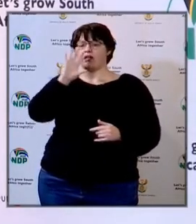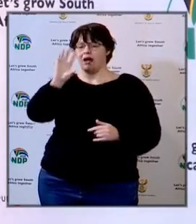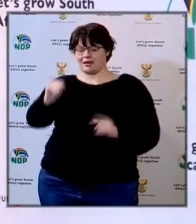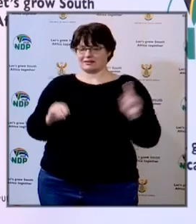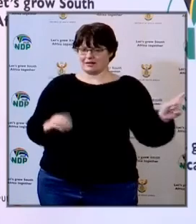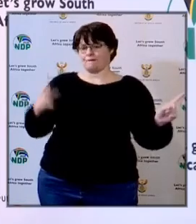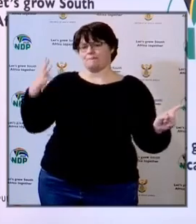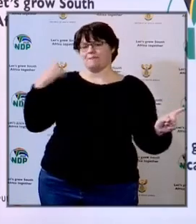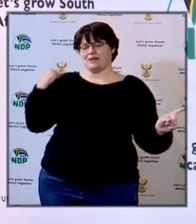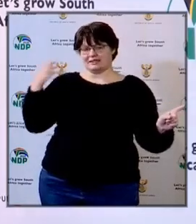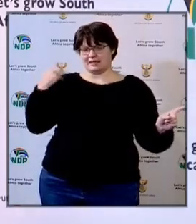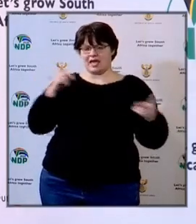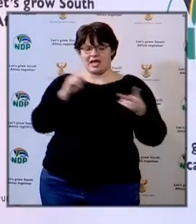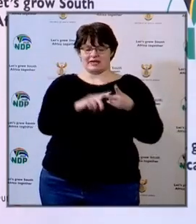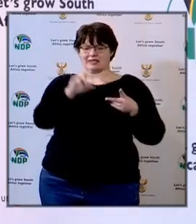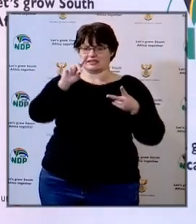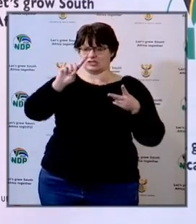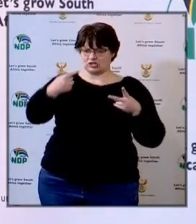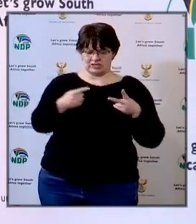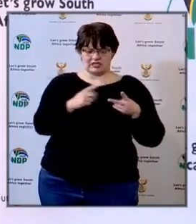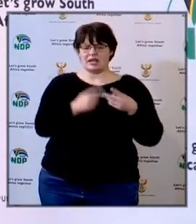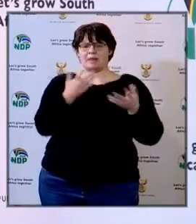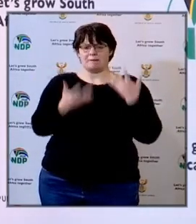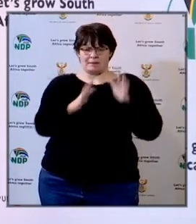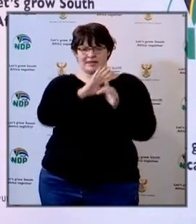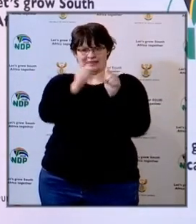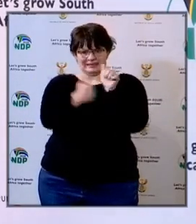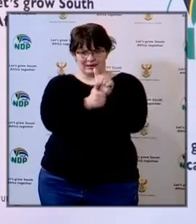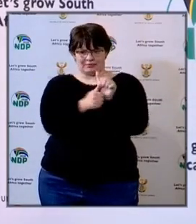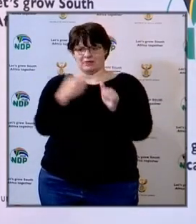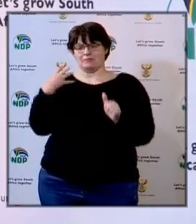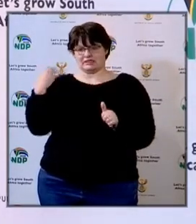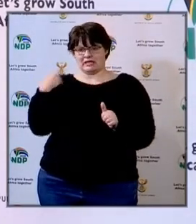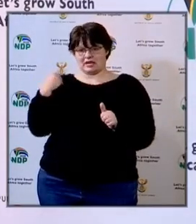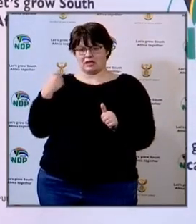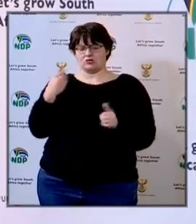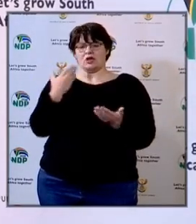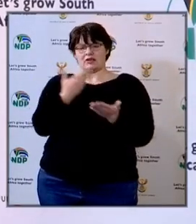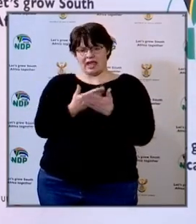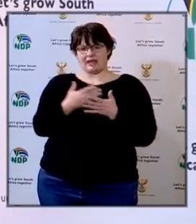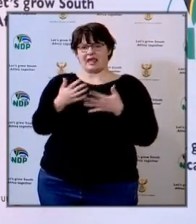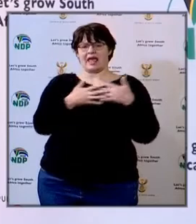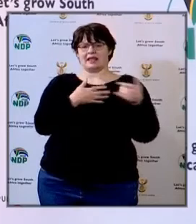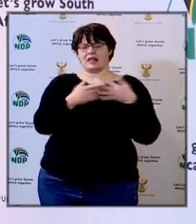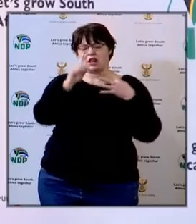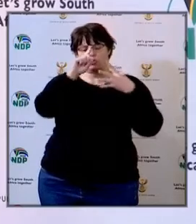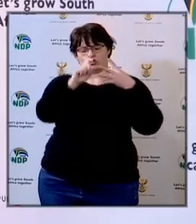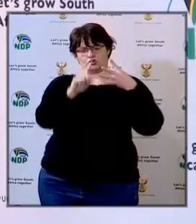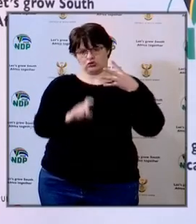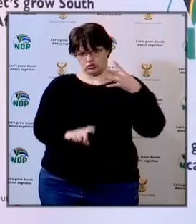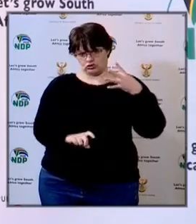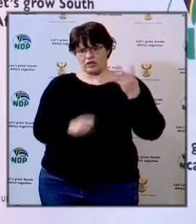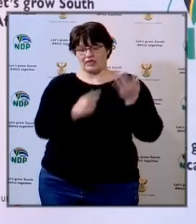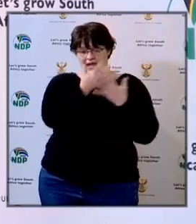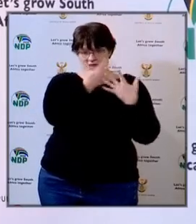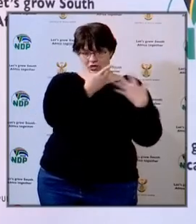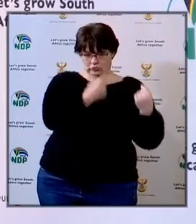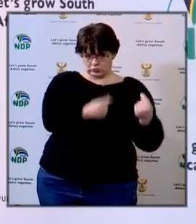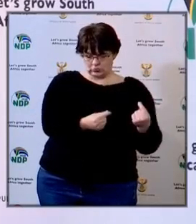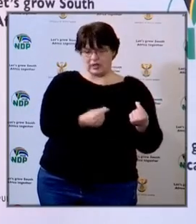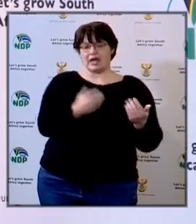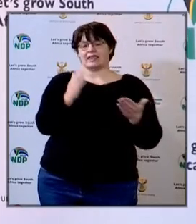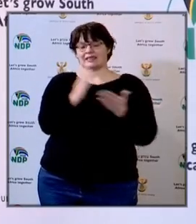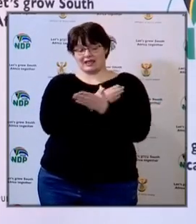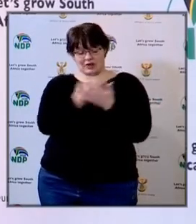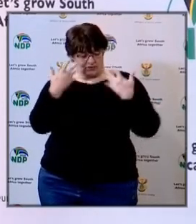ask the minister and the DG and perhaps the deputy minister to deal with the questions that they can deal